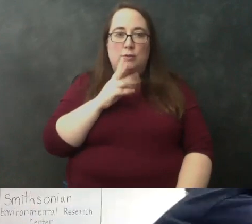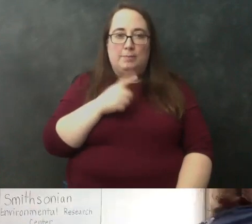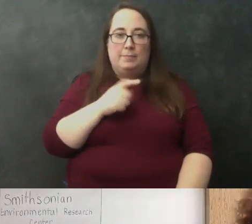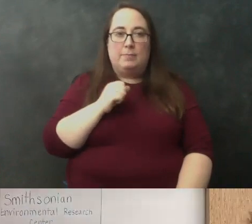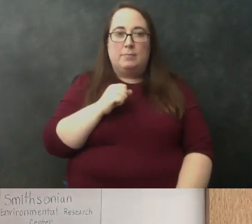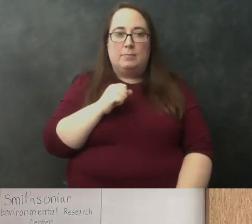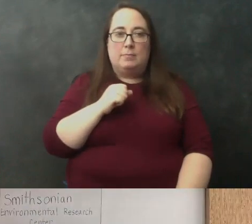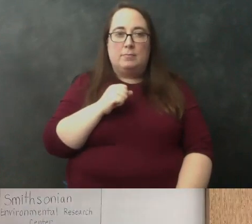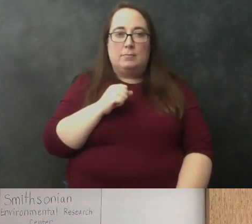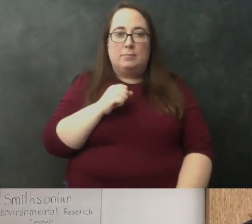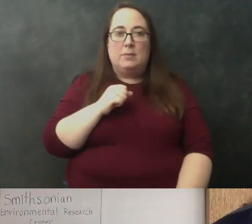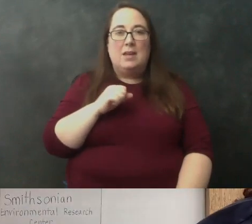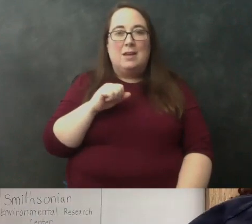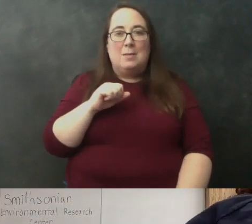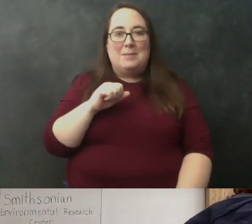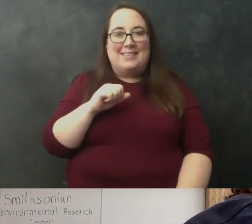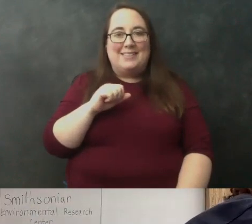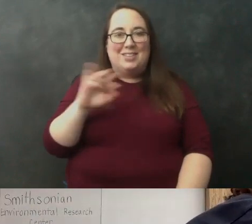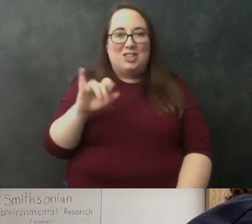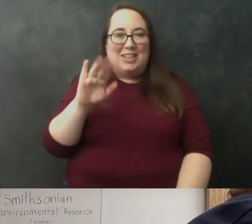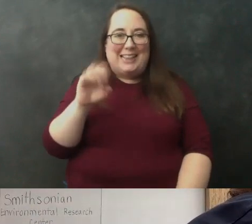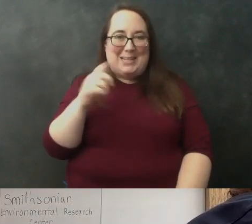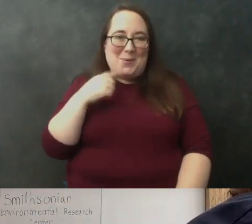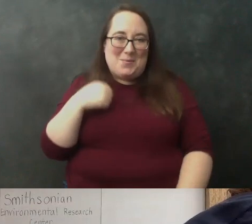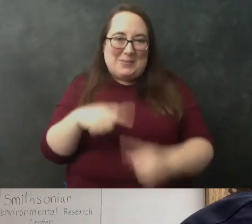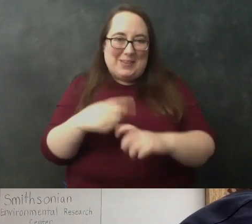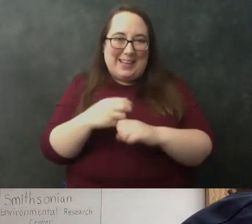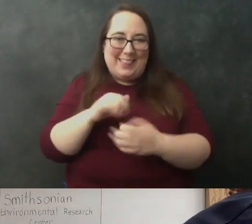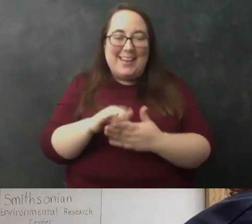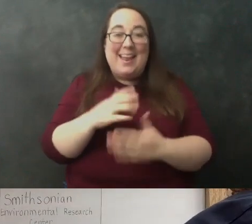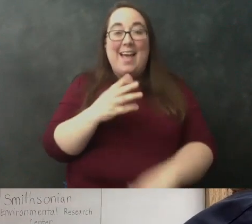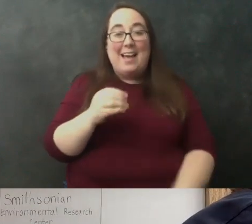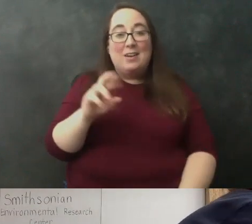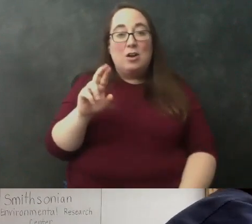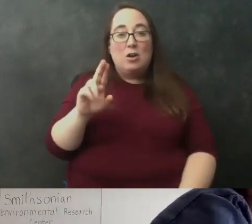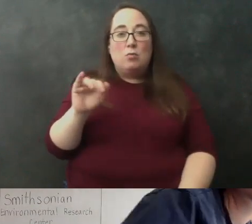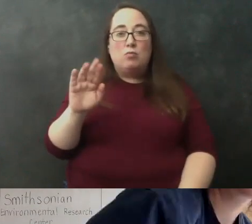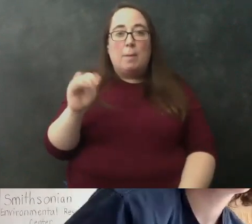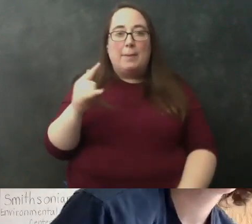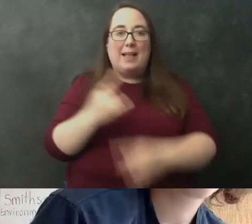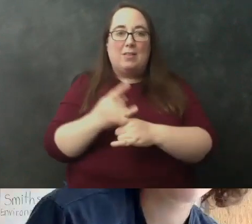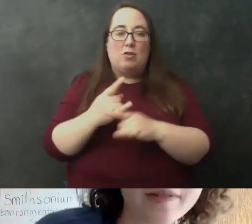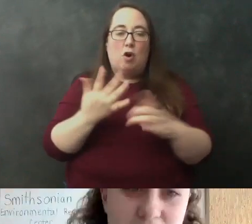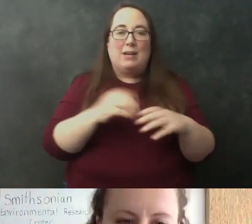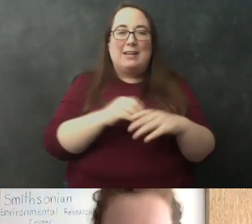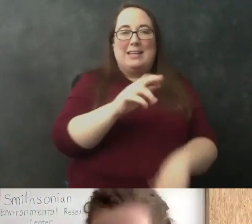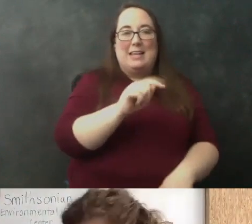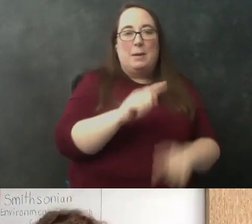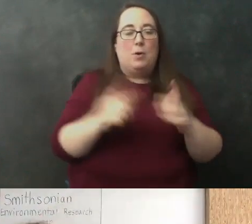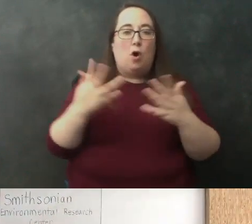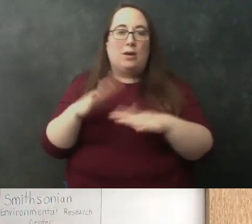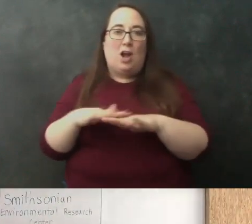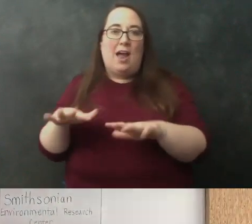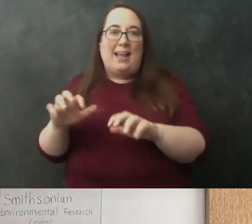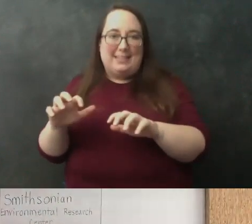because jilly told me to earlier and i also have rubbing alcohol that did come in my kit but i already put it on ice so